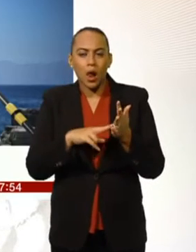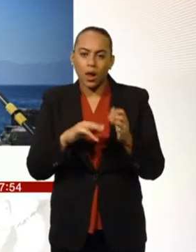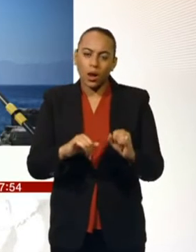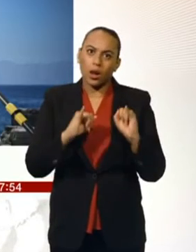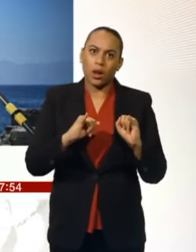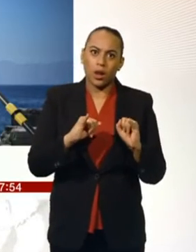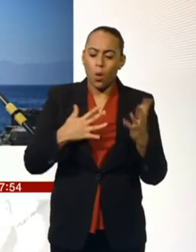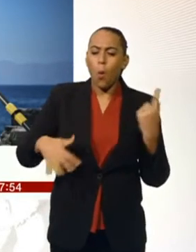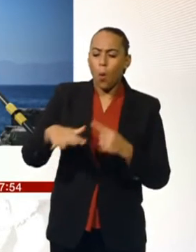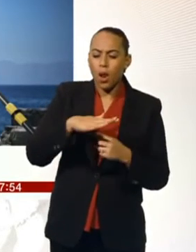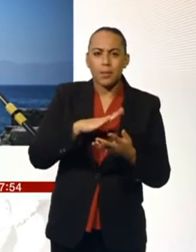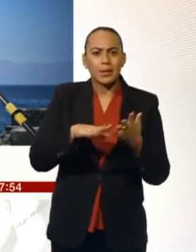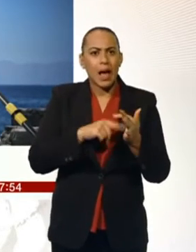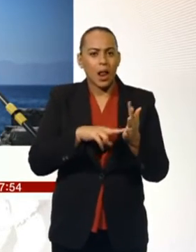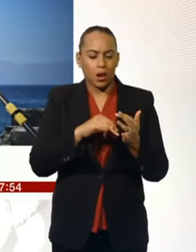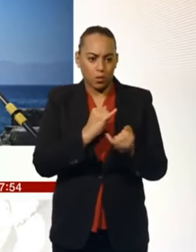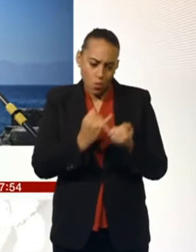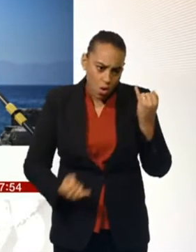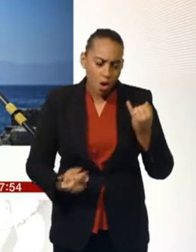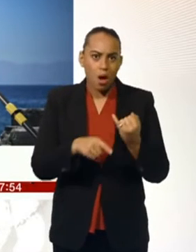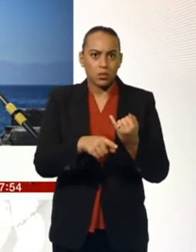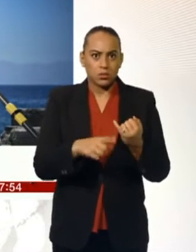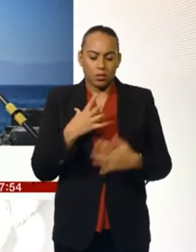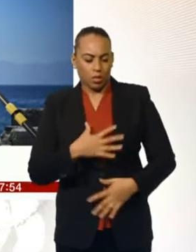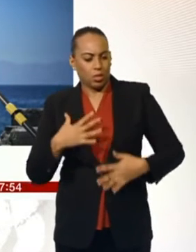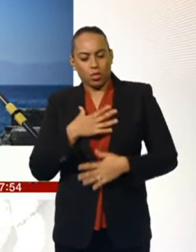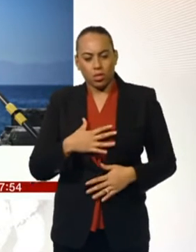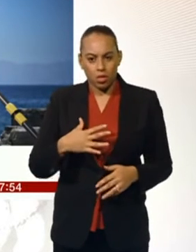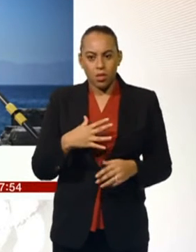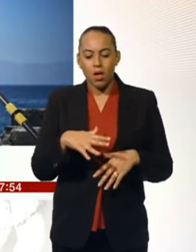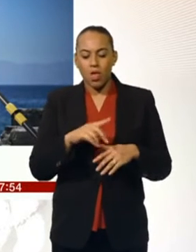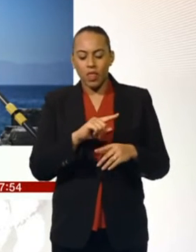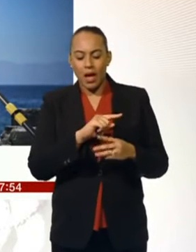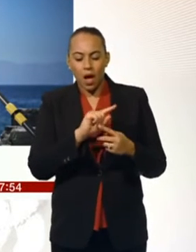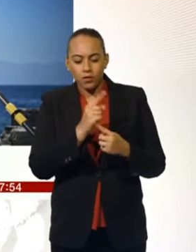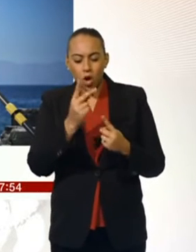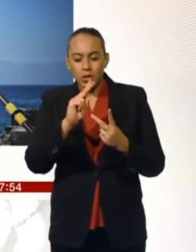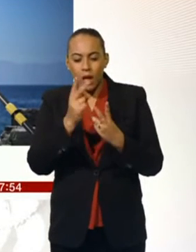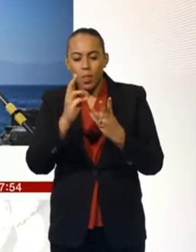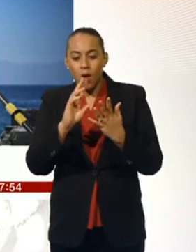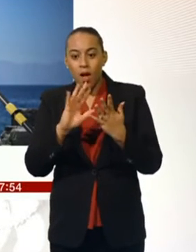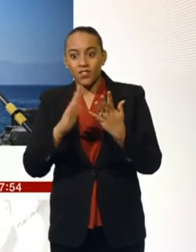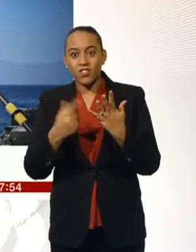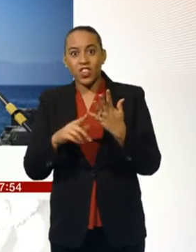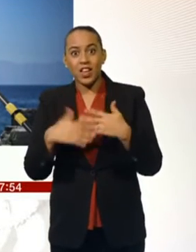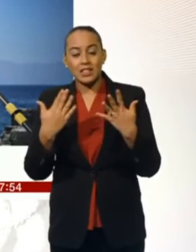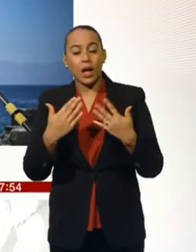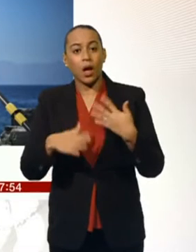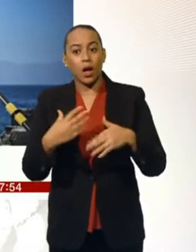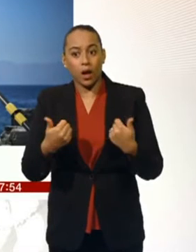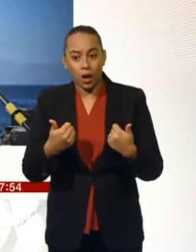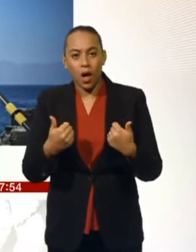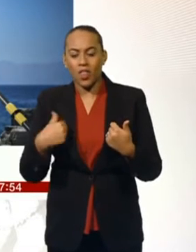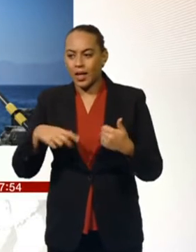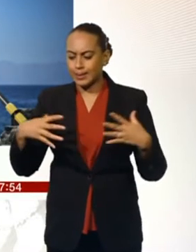beginning. We all had seasickness, but Helen's was the most severe. But by about day five, she was getting over that. And it was just getting together as a